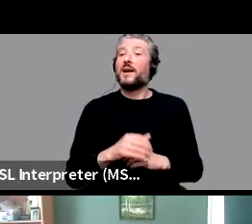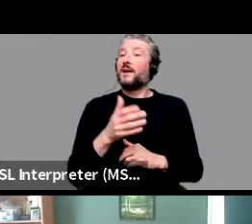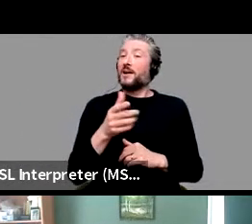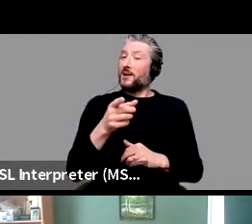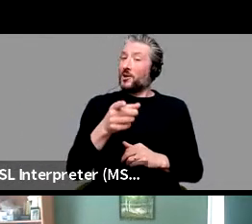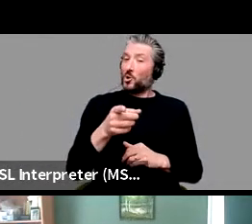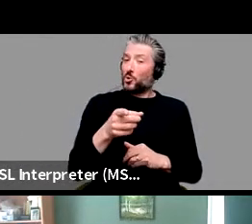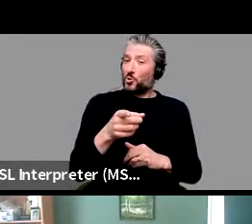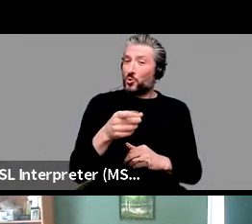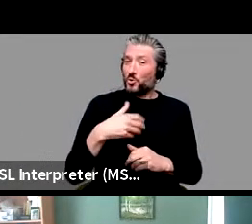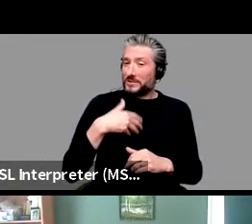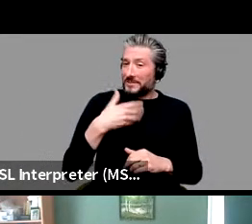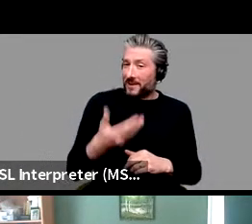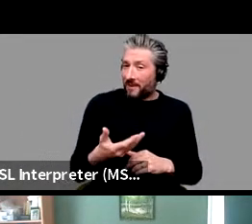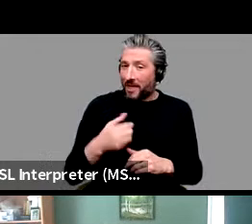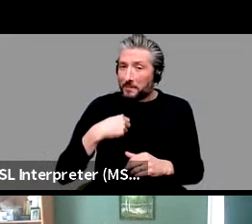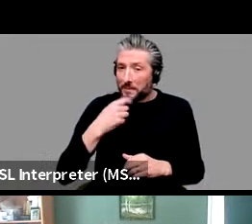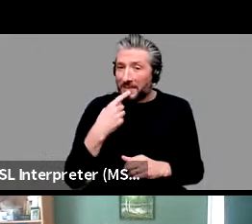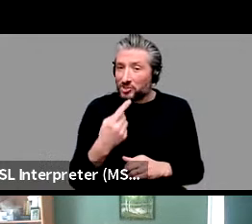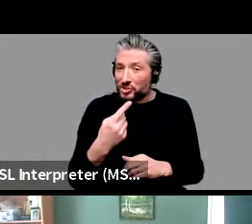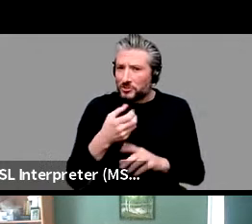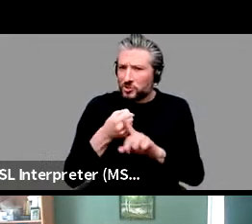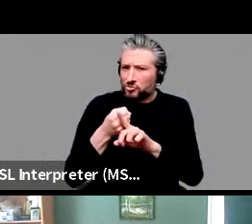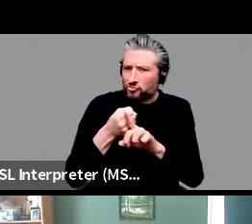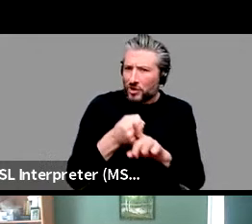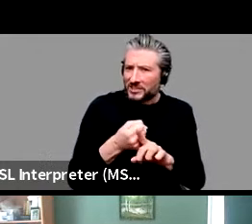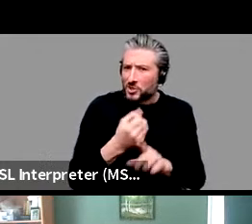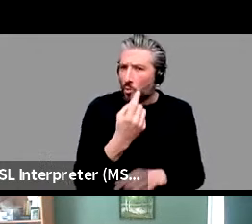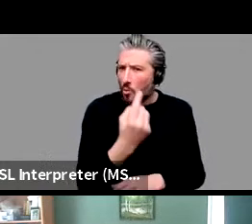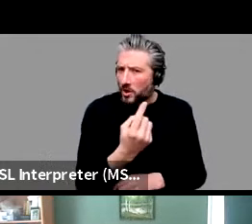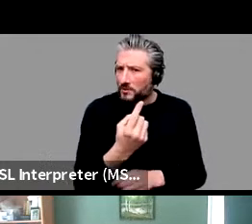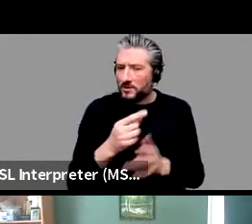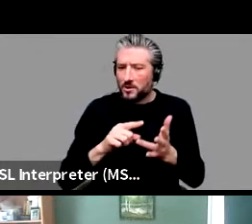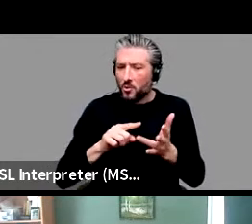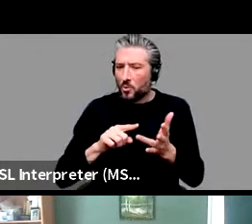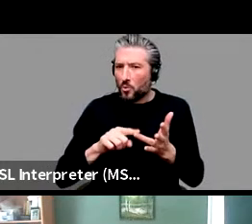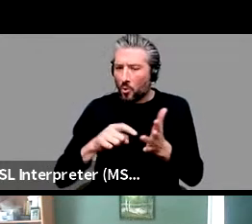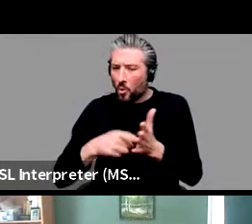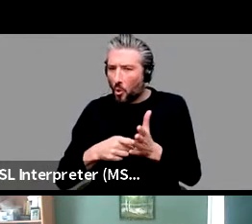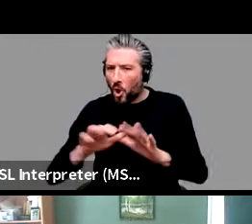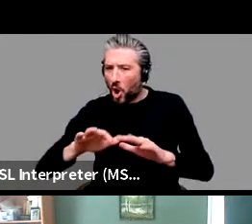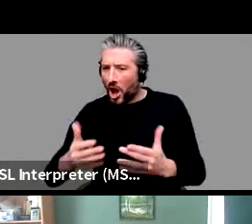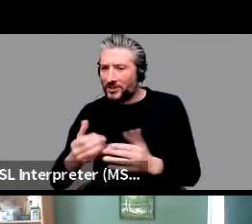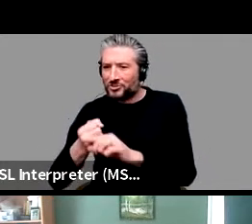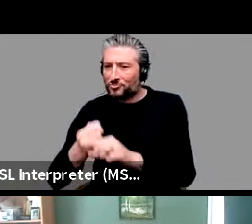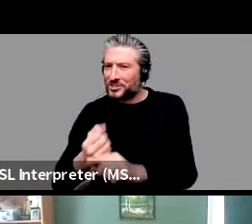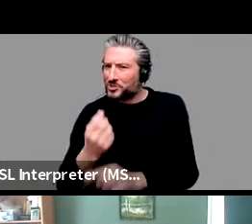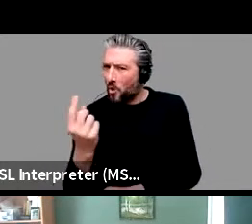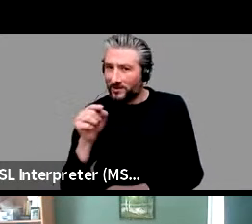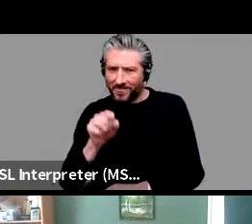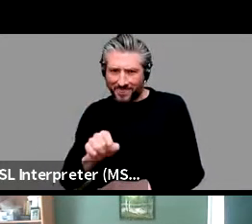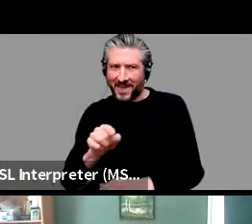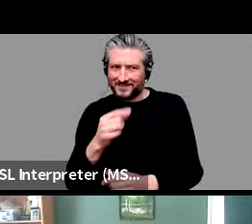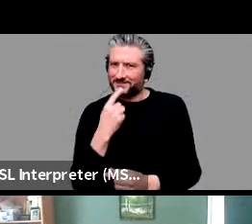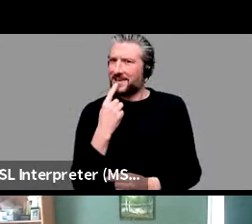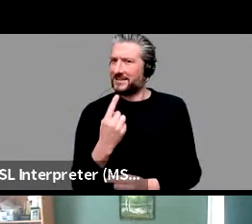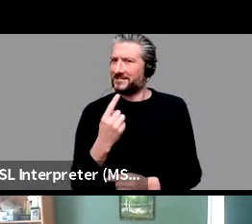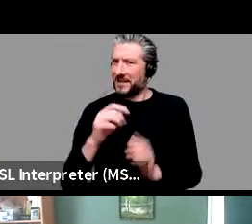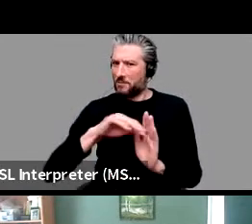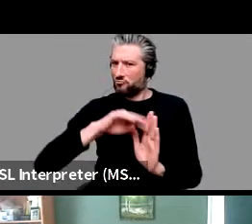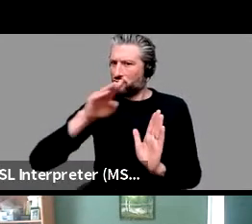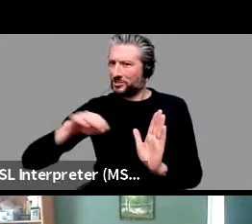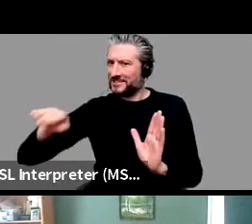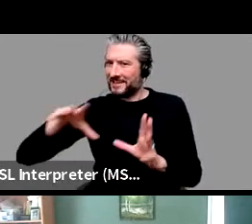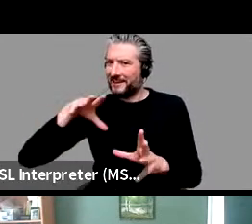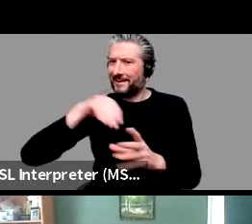between stressed one and unstressed one. That was my little nod to prosody. I mean, prosody is really important. It's hard to pin down